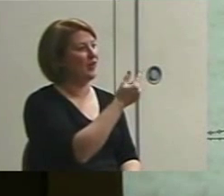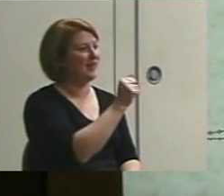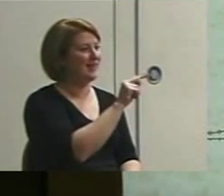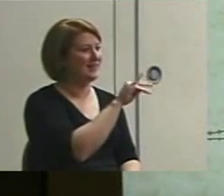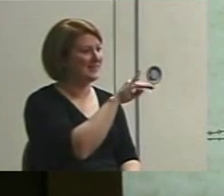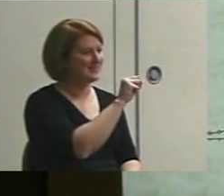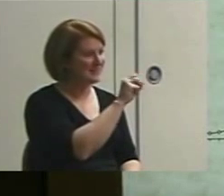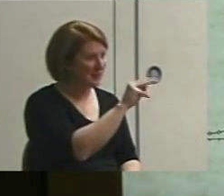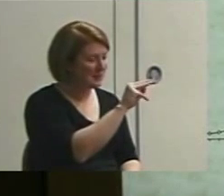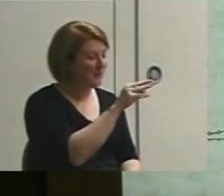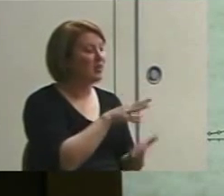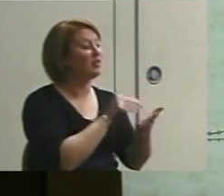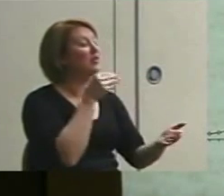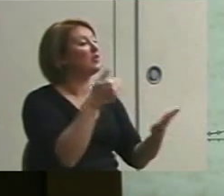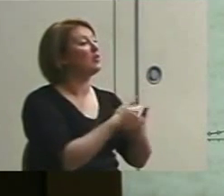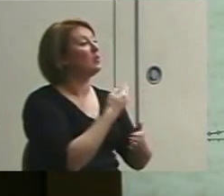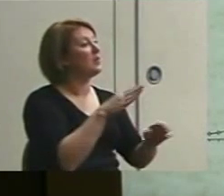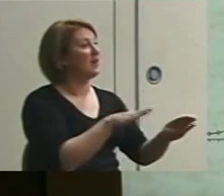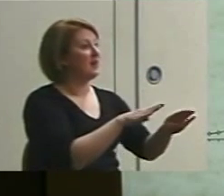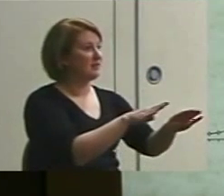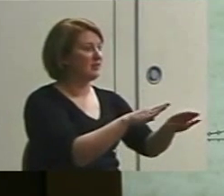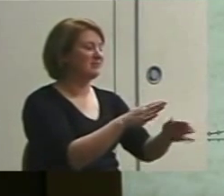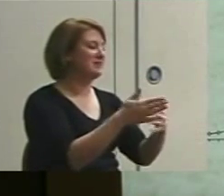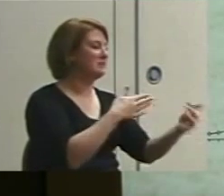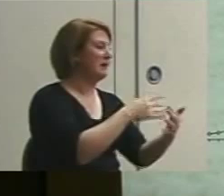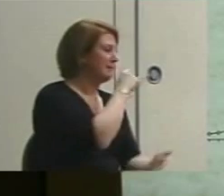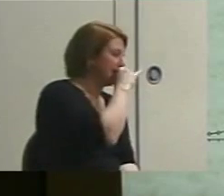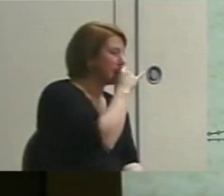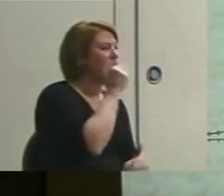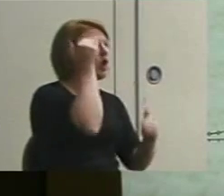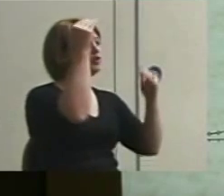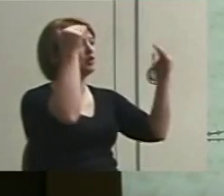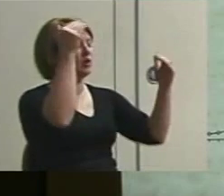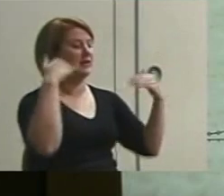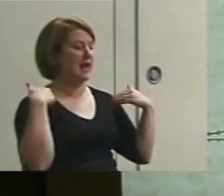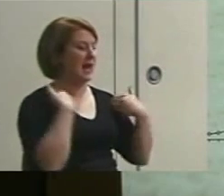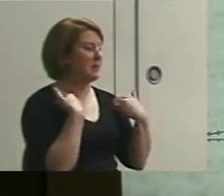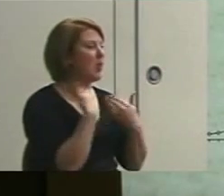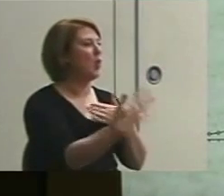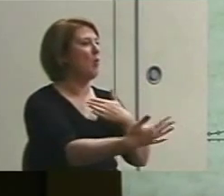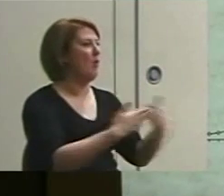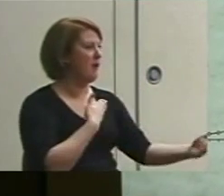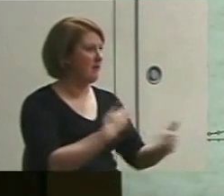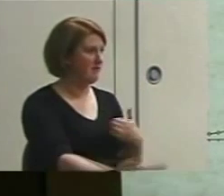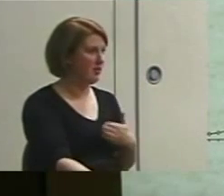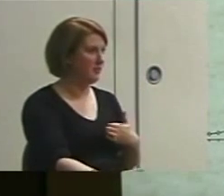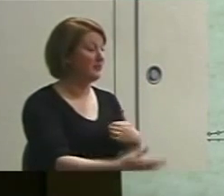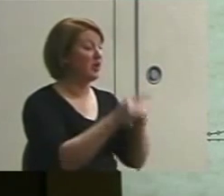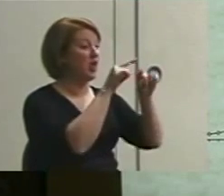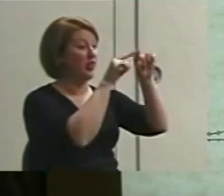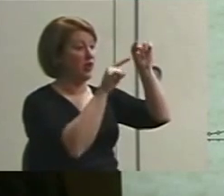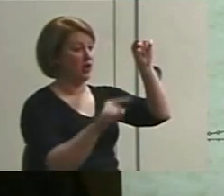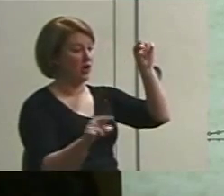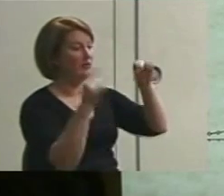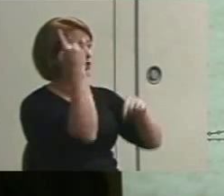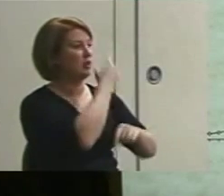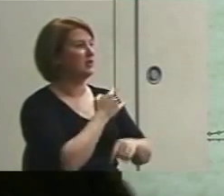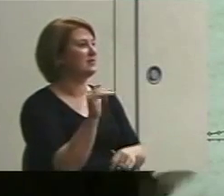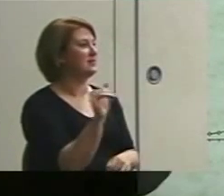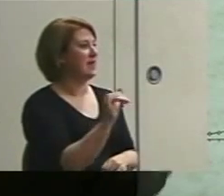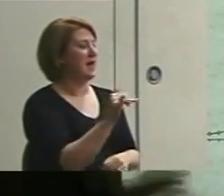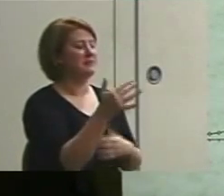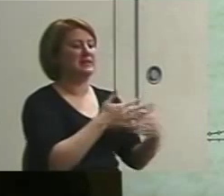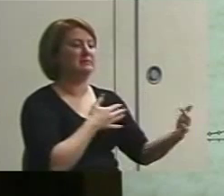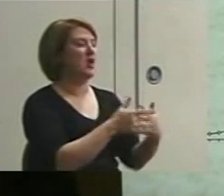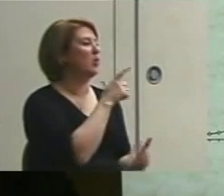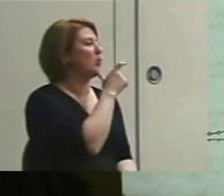a new behavior, whether that's kid, adult, animal, whatever, the curve looks the same no matter who